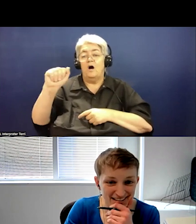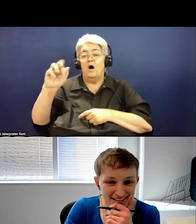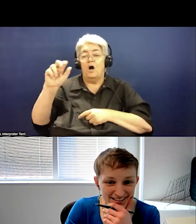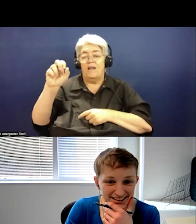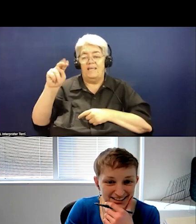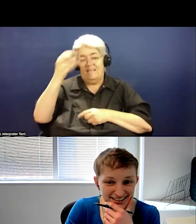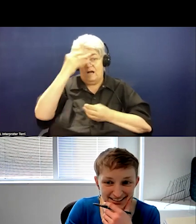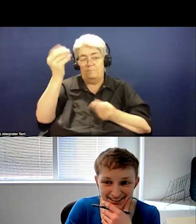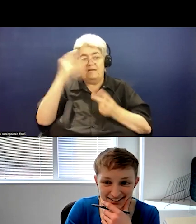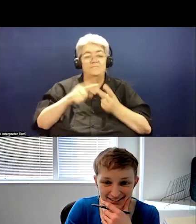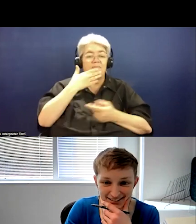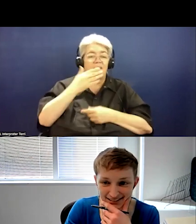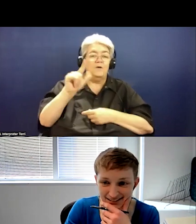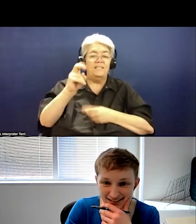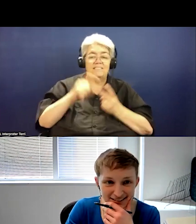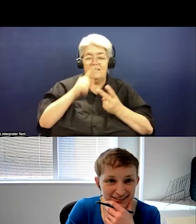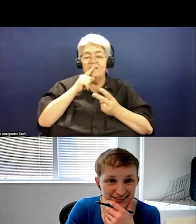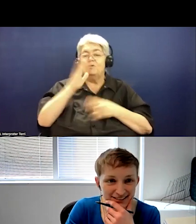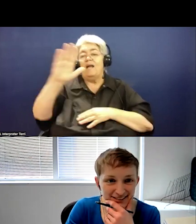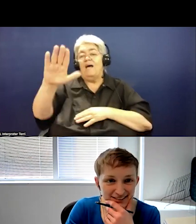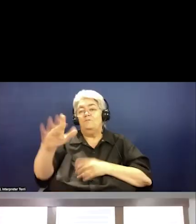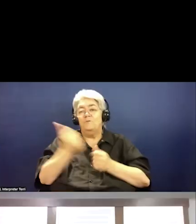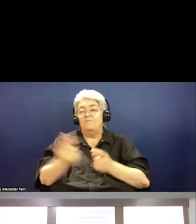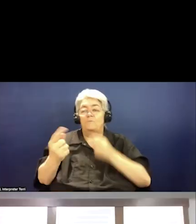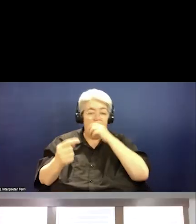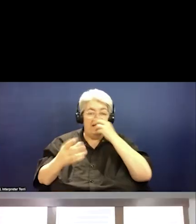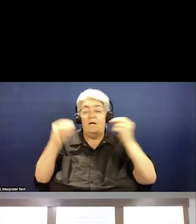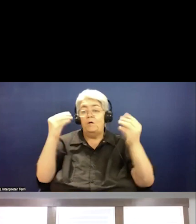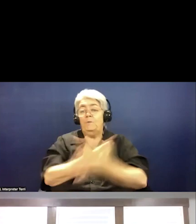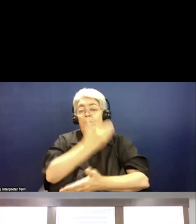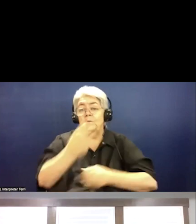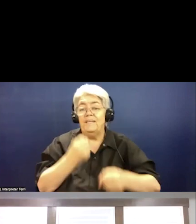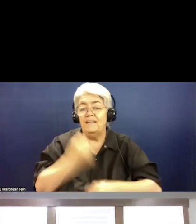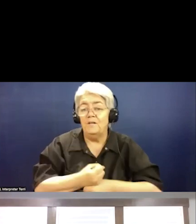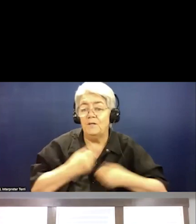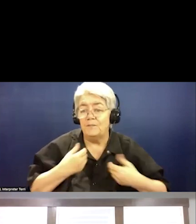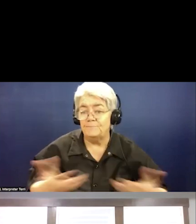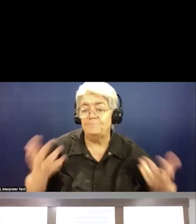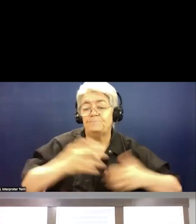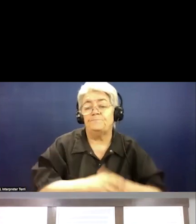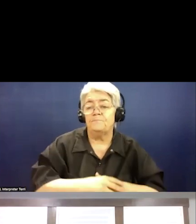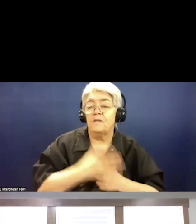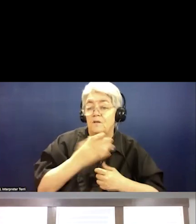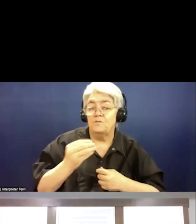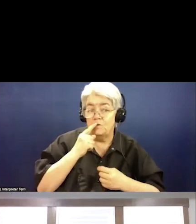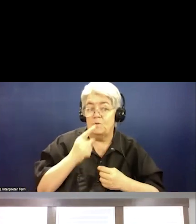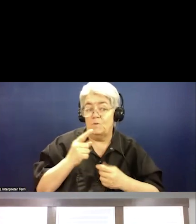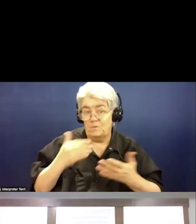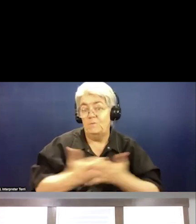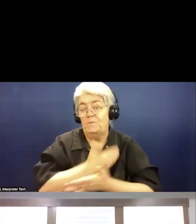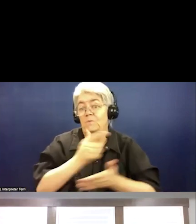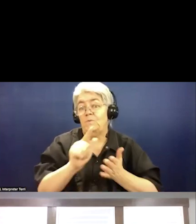Thank you, Lindsay. Good afternoon, everyone. Um, it's a new year, and so it's very likely that you have a new legislation